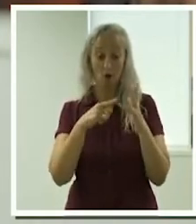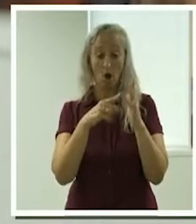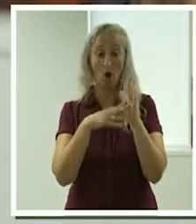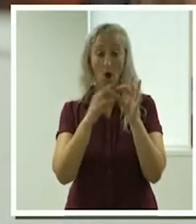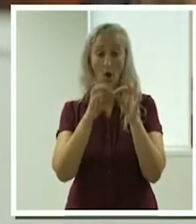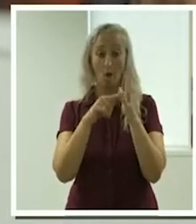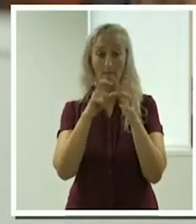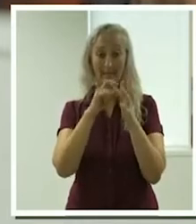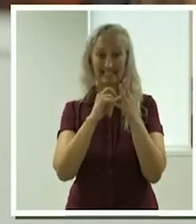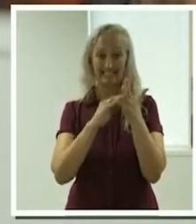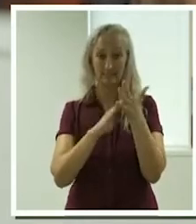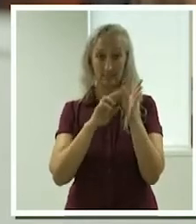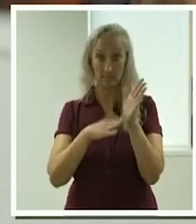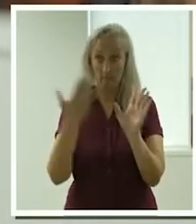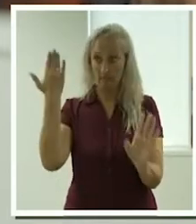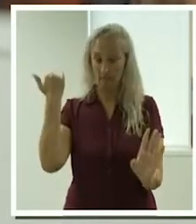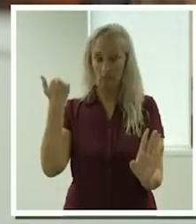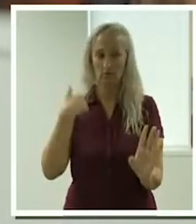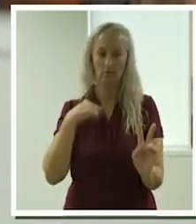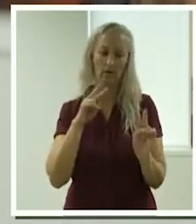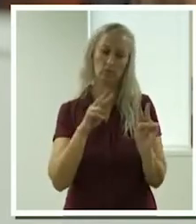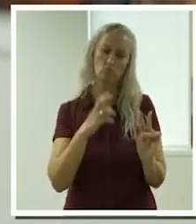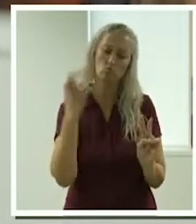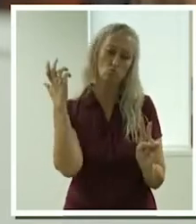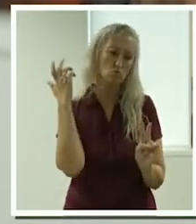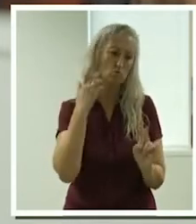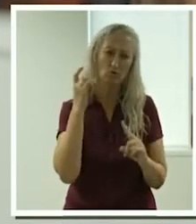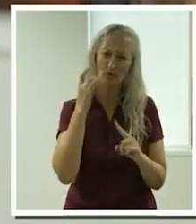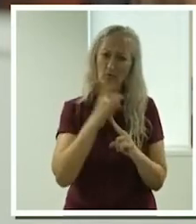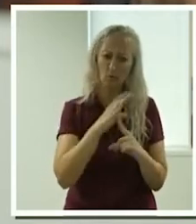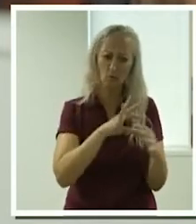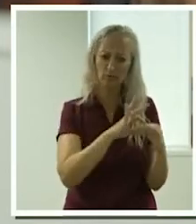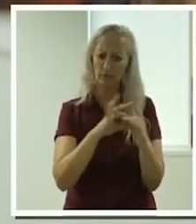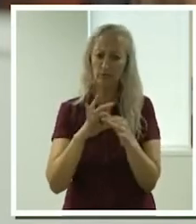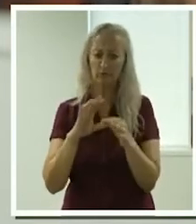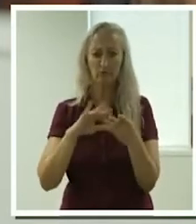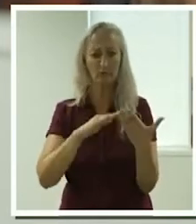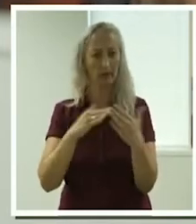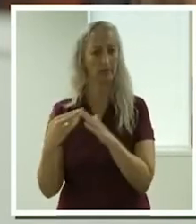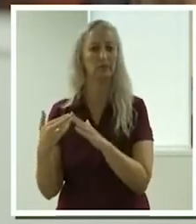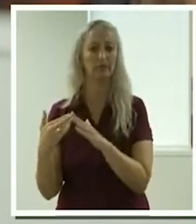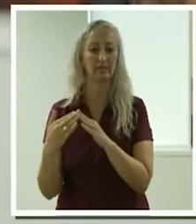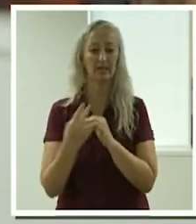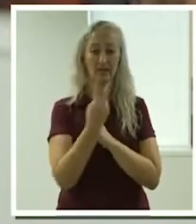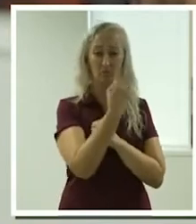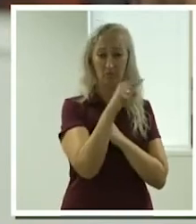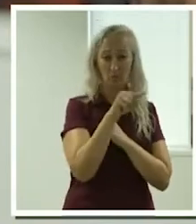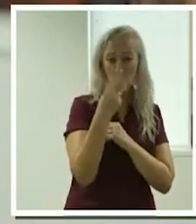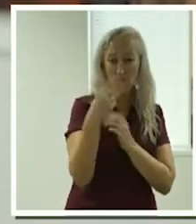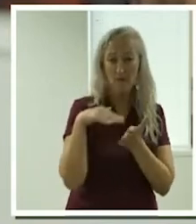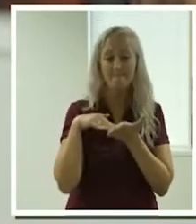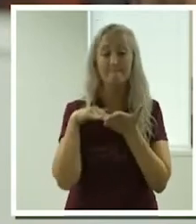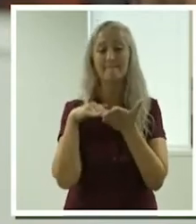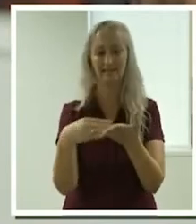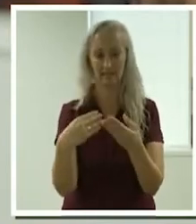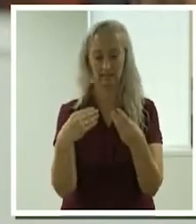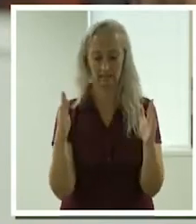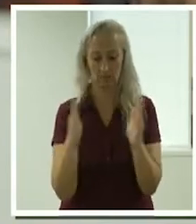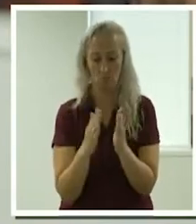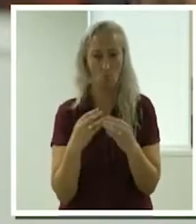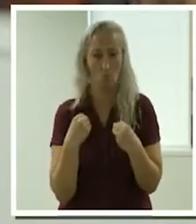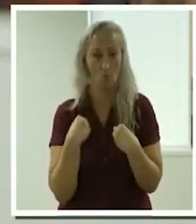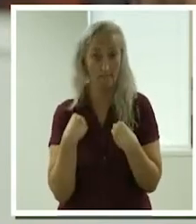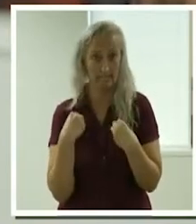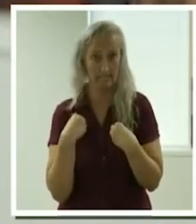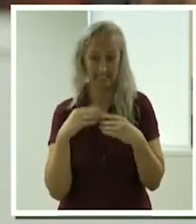how important small businesses are to our community generally. You know, there's 2.3 million businesses, small businesses in